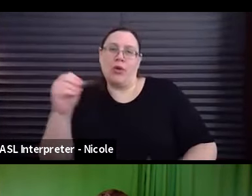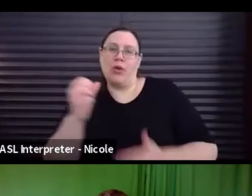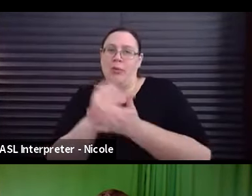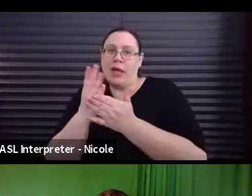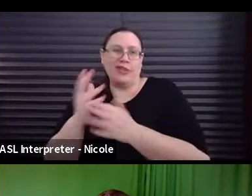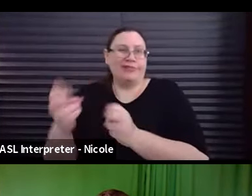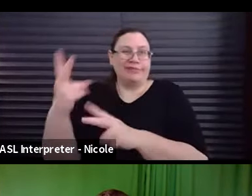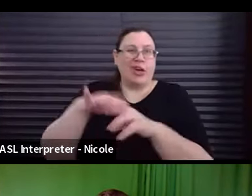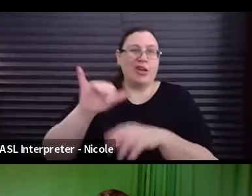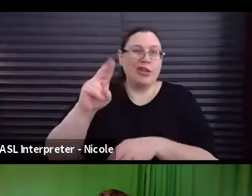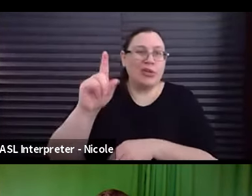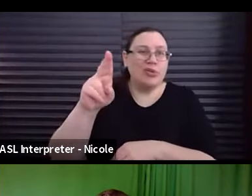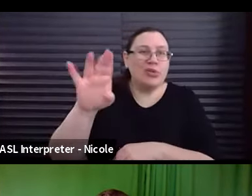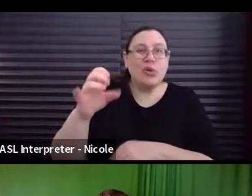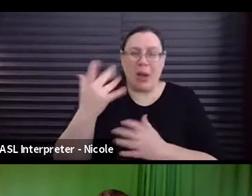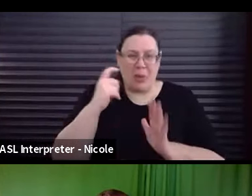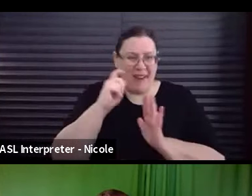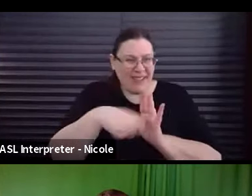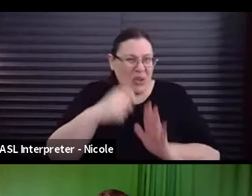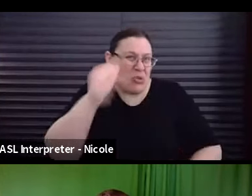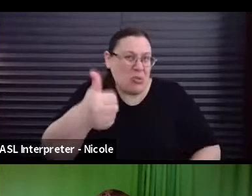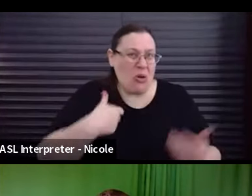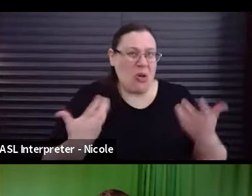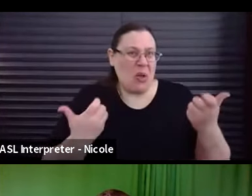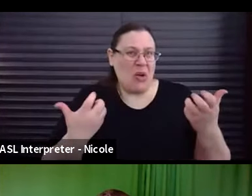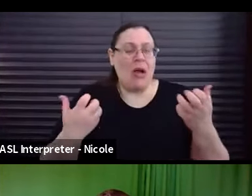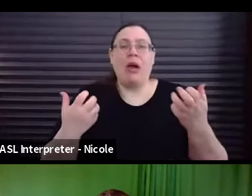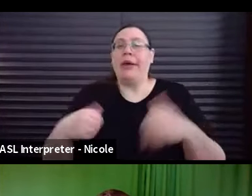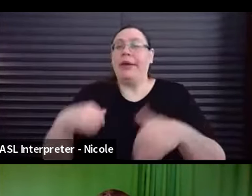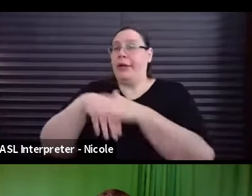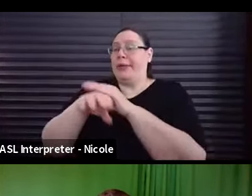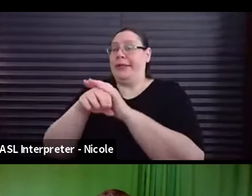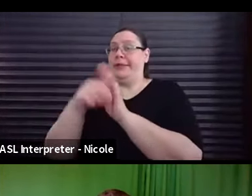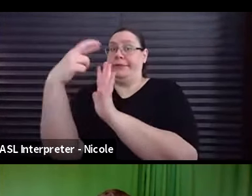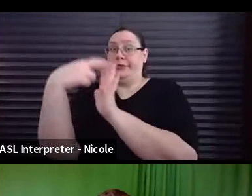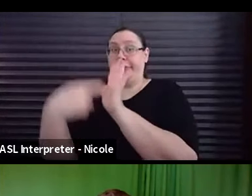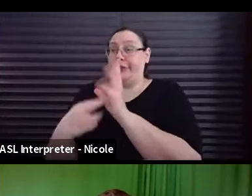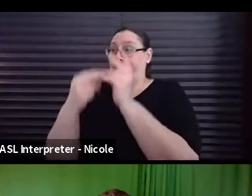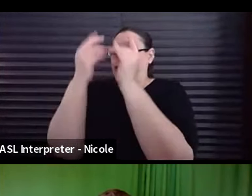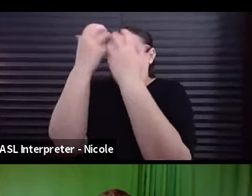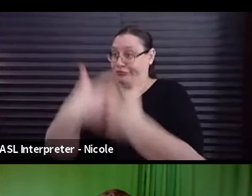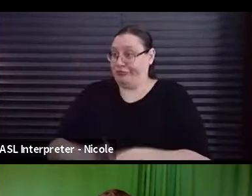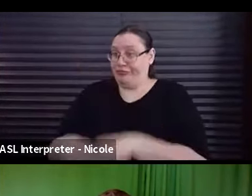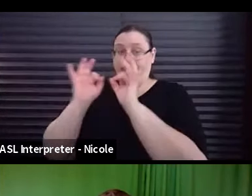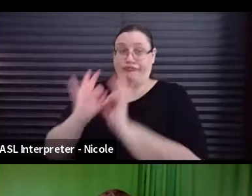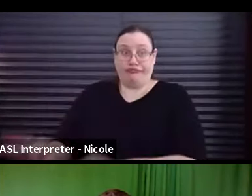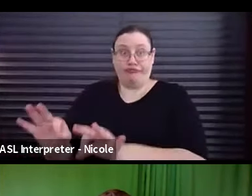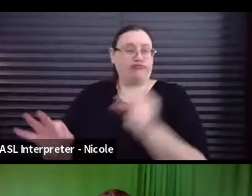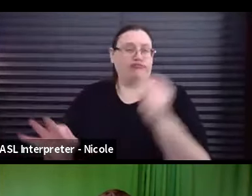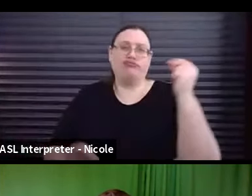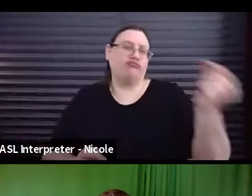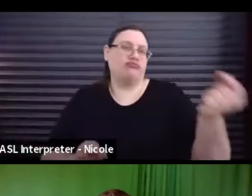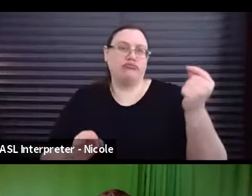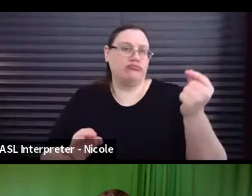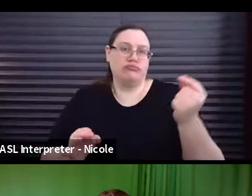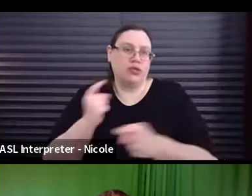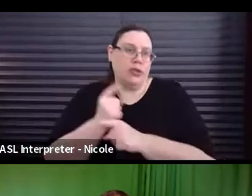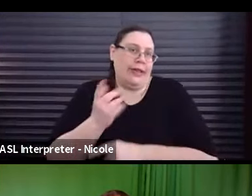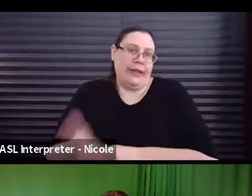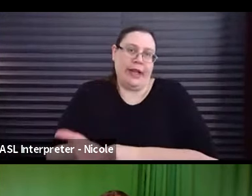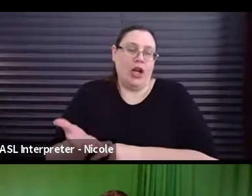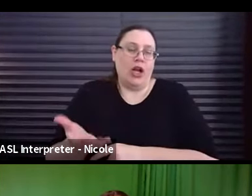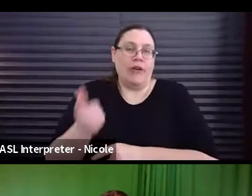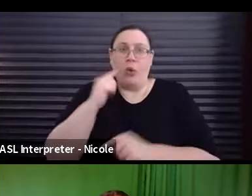YouTube. You want to film it tomorrow. You know, you go in, you do the registration process. Boom. You know, it's right there. For